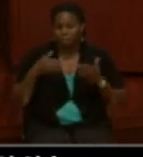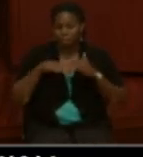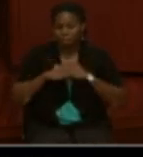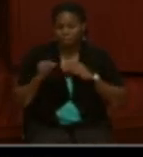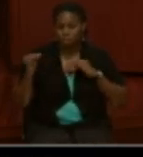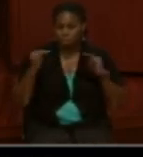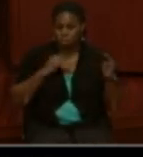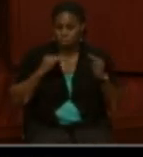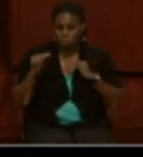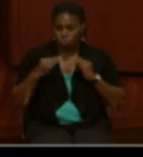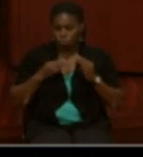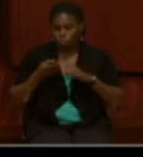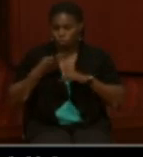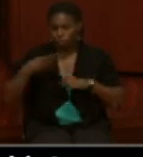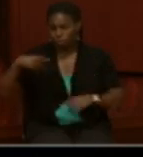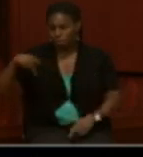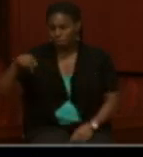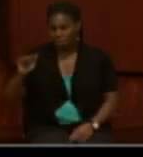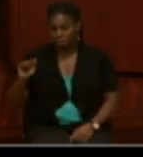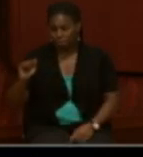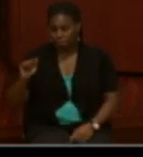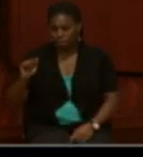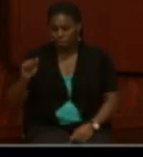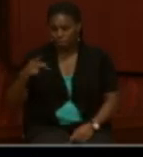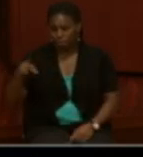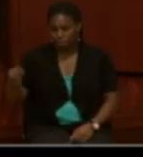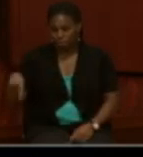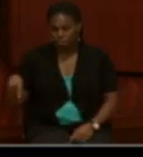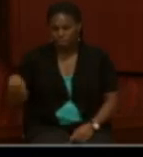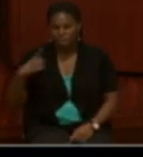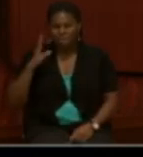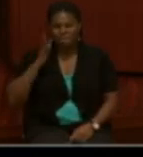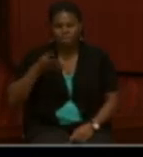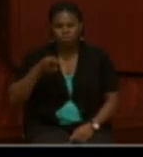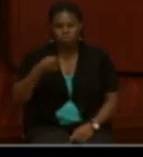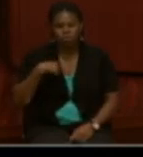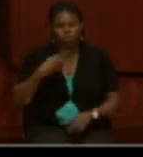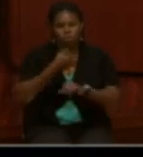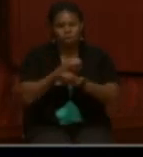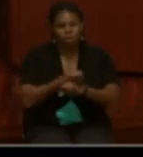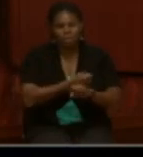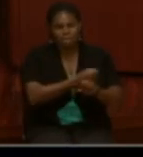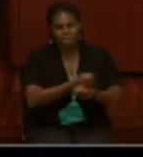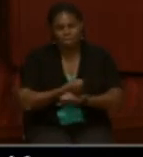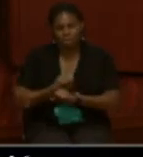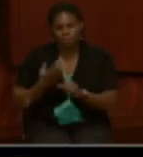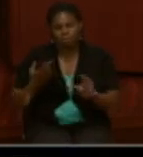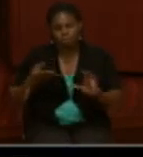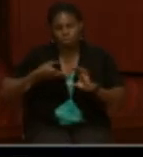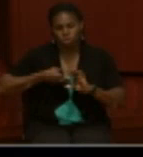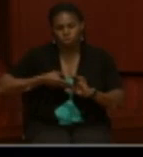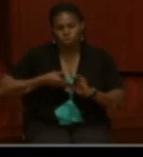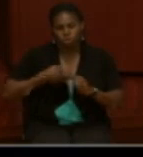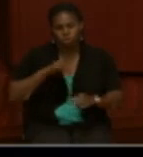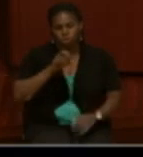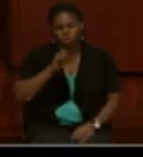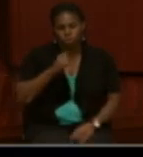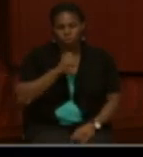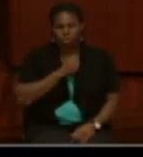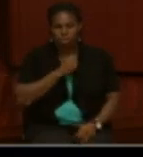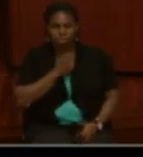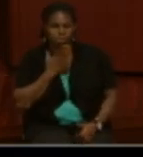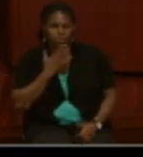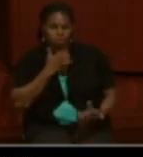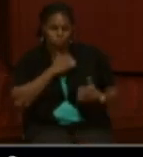Philadelphia. This next example is going to be for a slave who is joining the U.S. and the U.S. Colored Troops to be